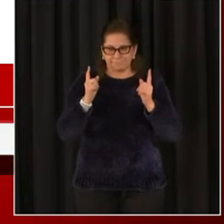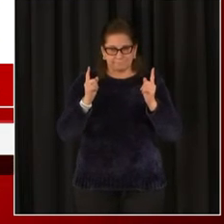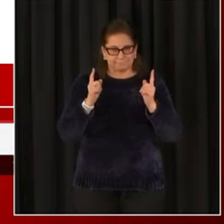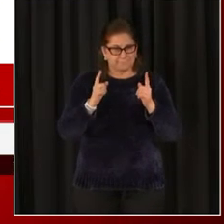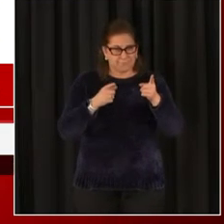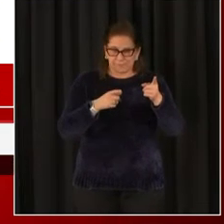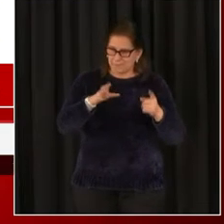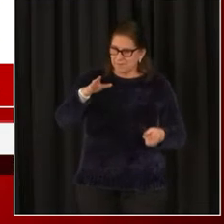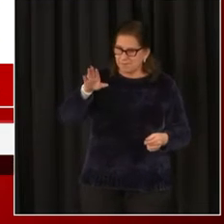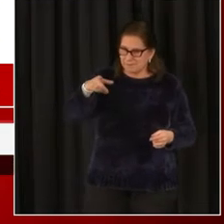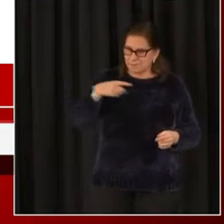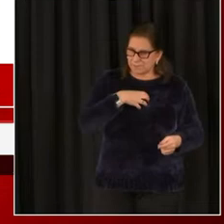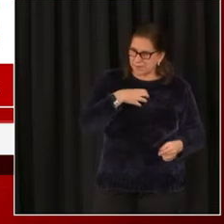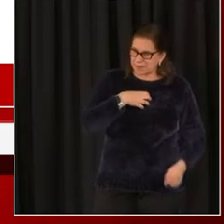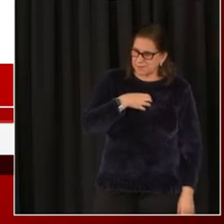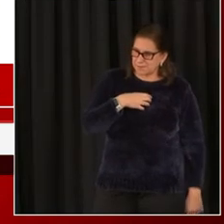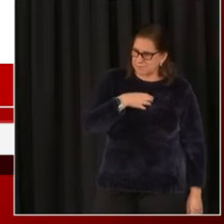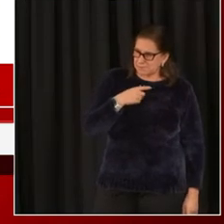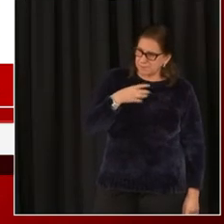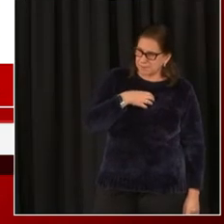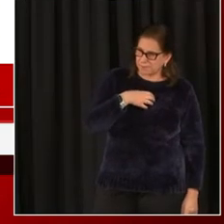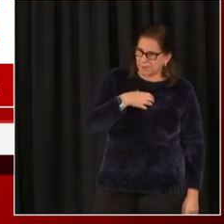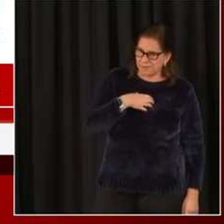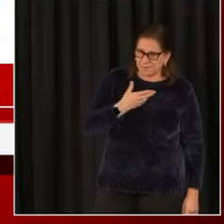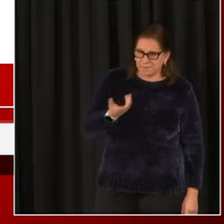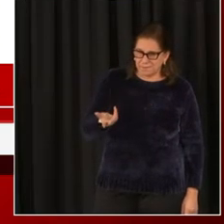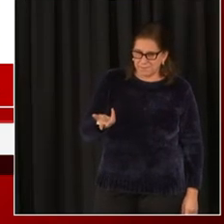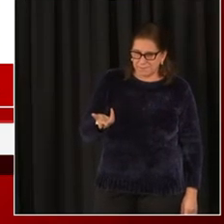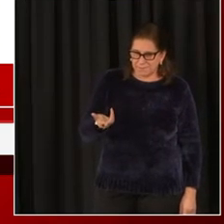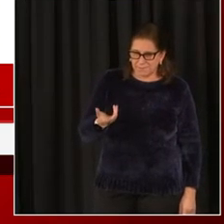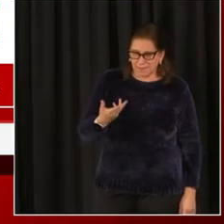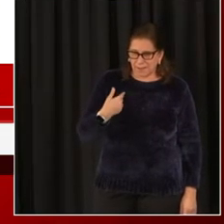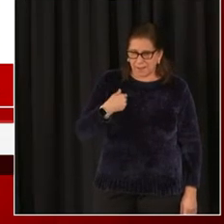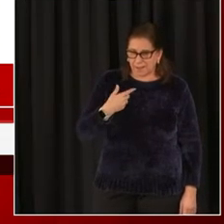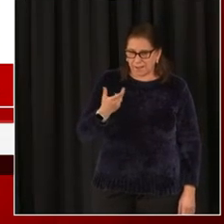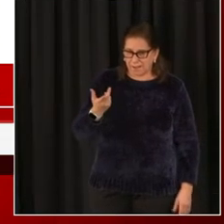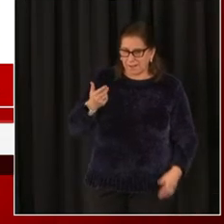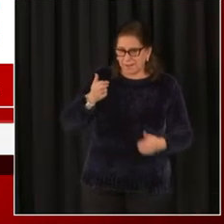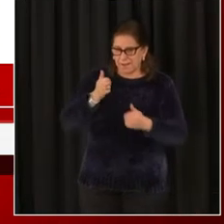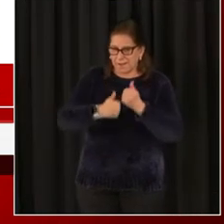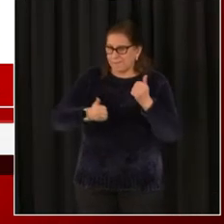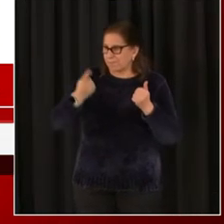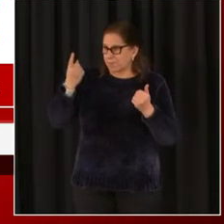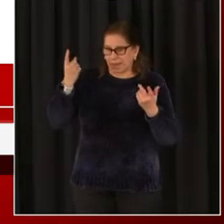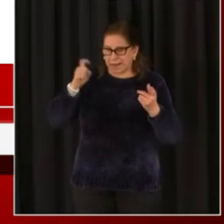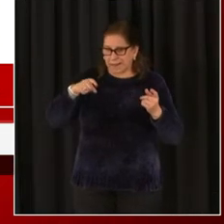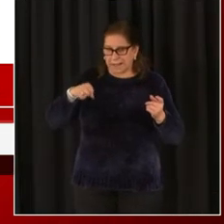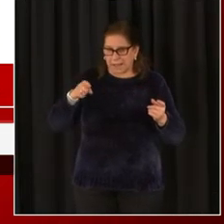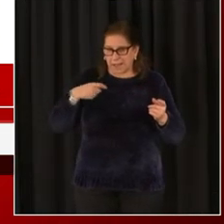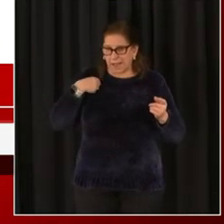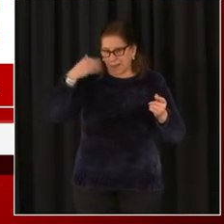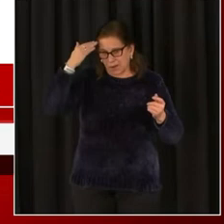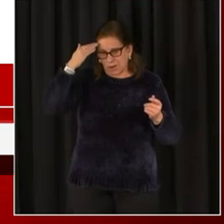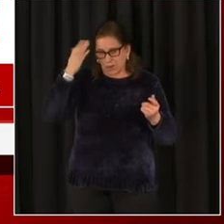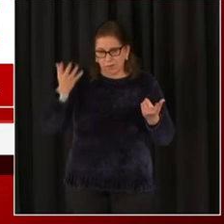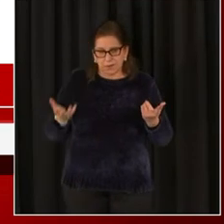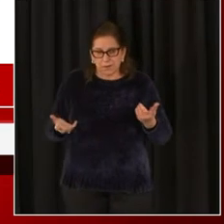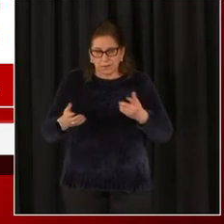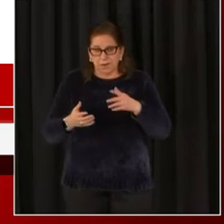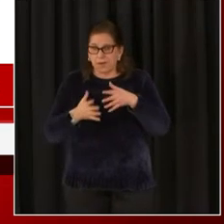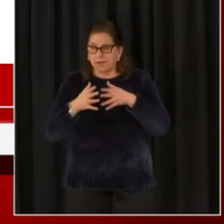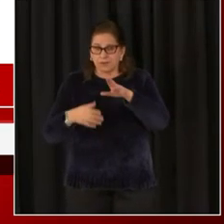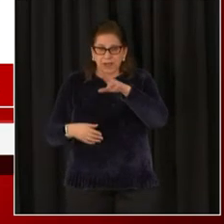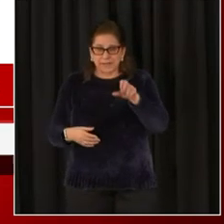complaining, um, because, and it, and, and while we say we need more, everybody needs more. And I recognize that we're a country of